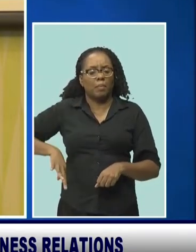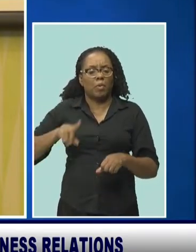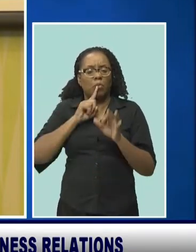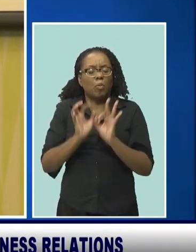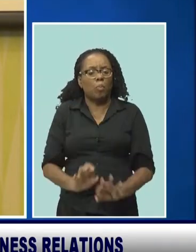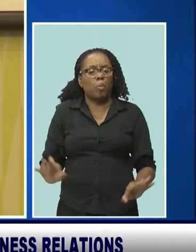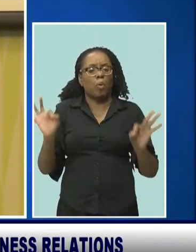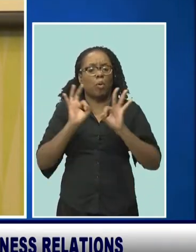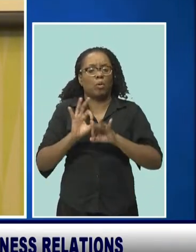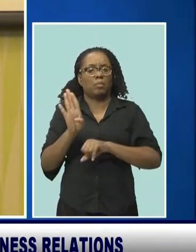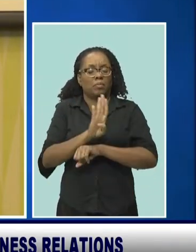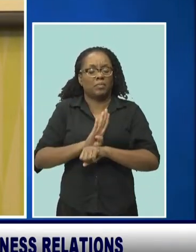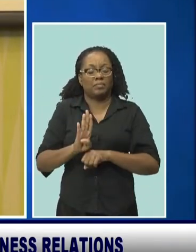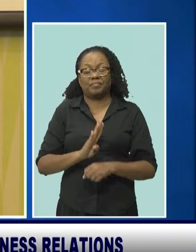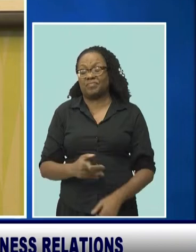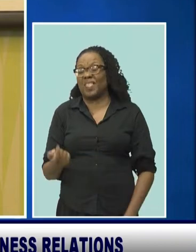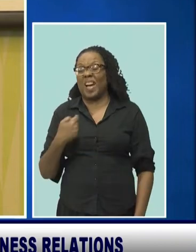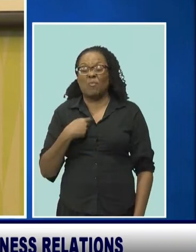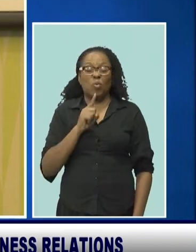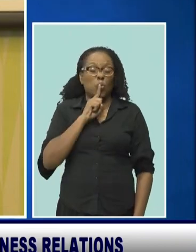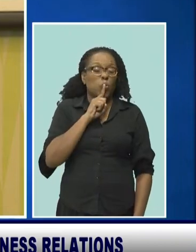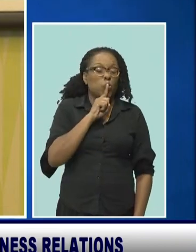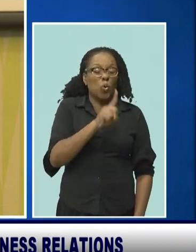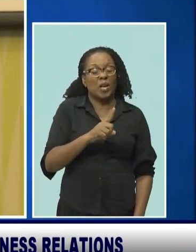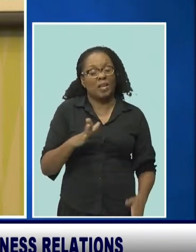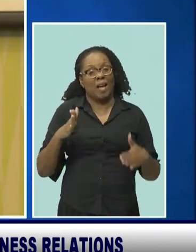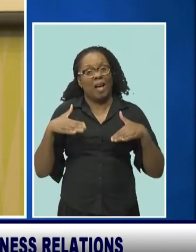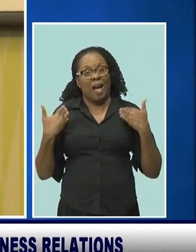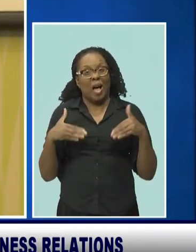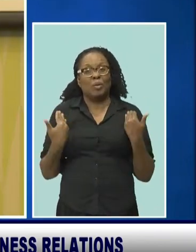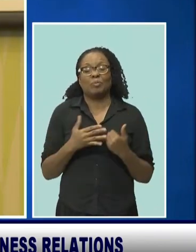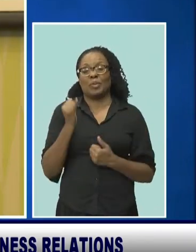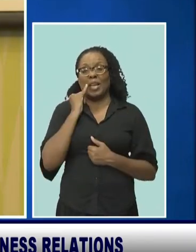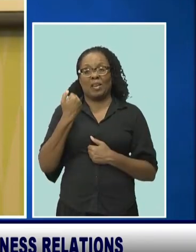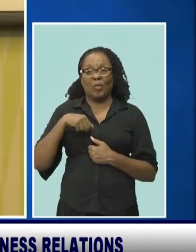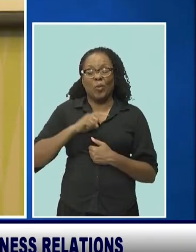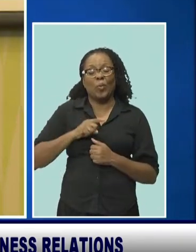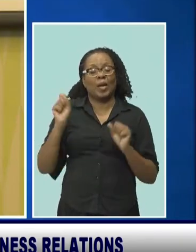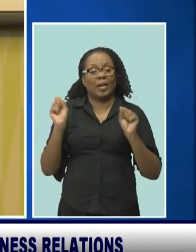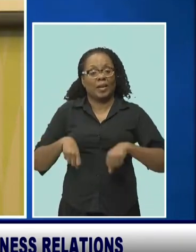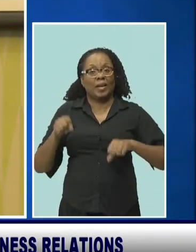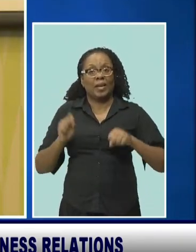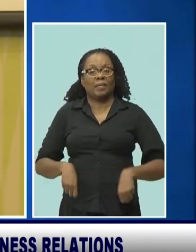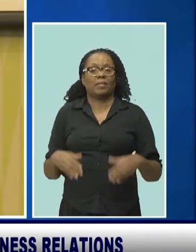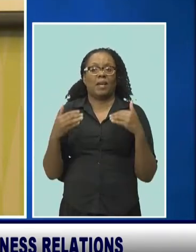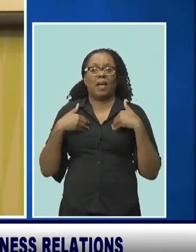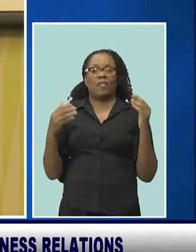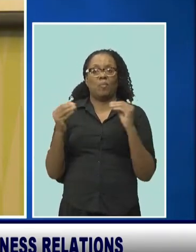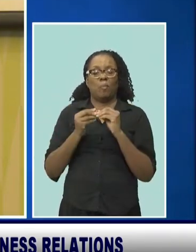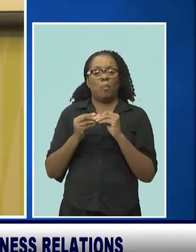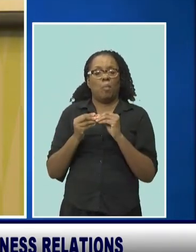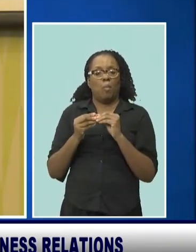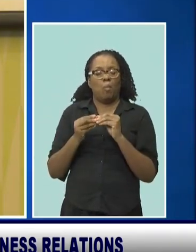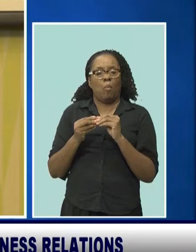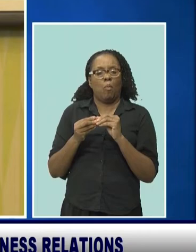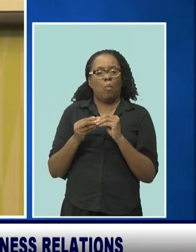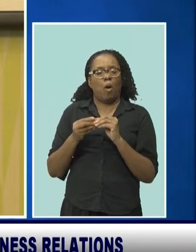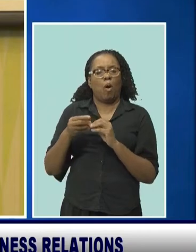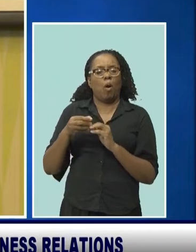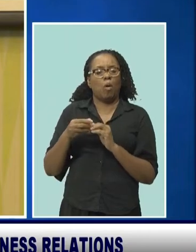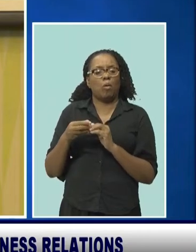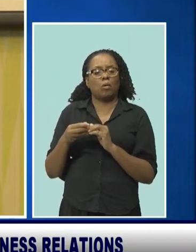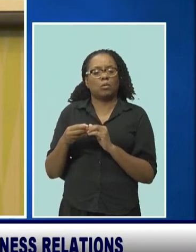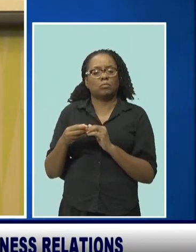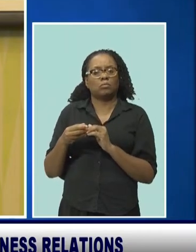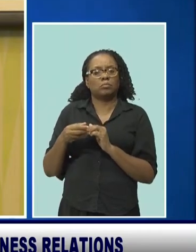So I would be the happiest camper in the world if we were able to build out more expertise and more capacity on the